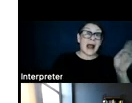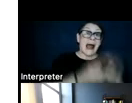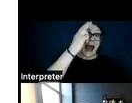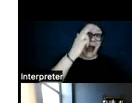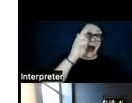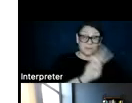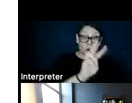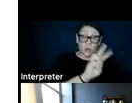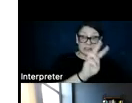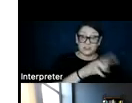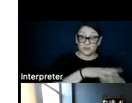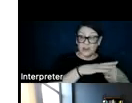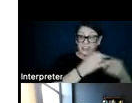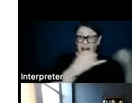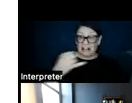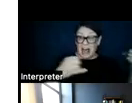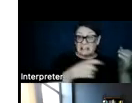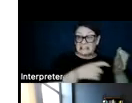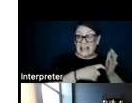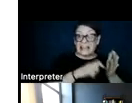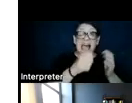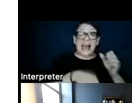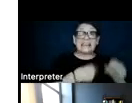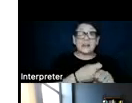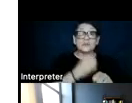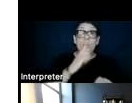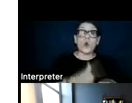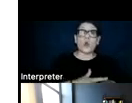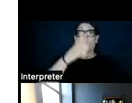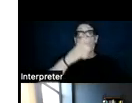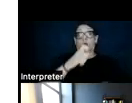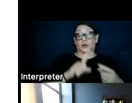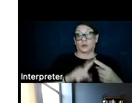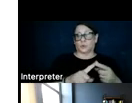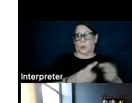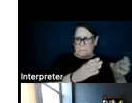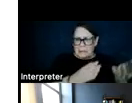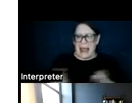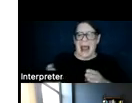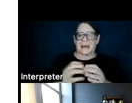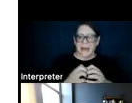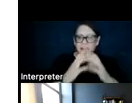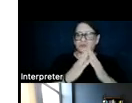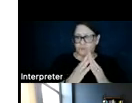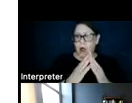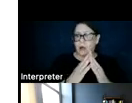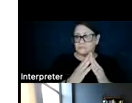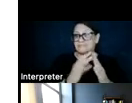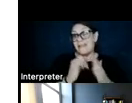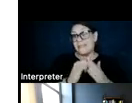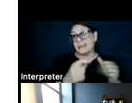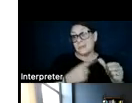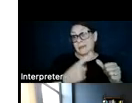regional lines, take up to a decade, if not longer, to plan and construct. And that's primarily